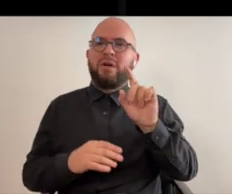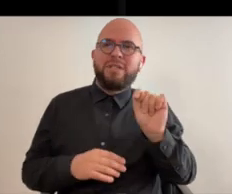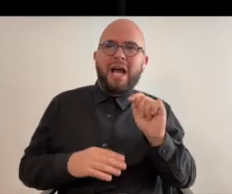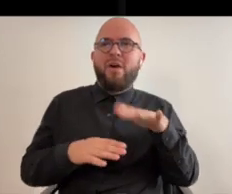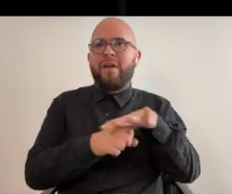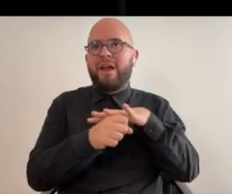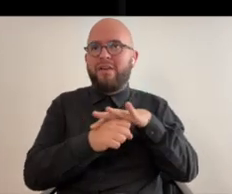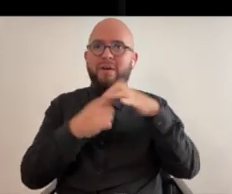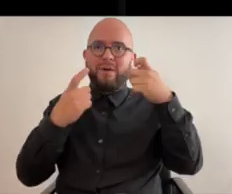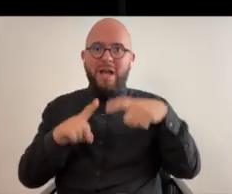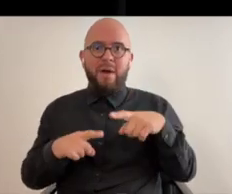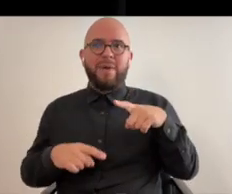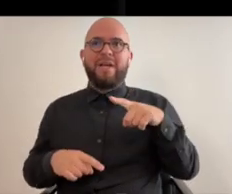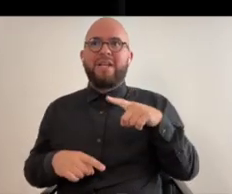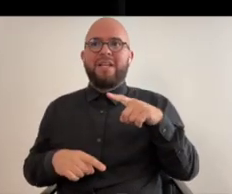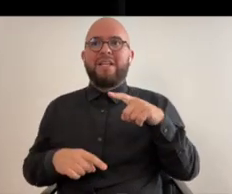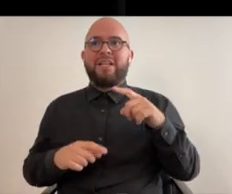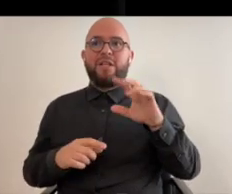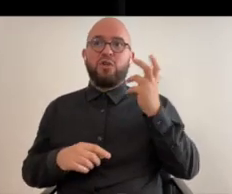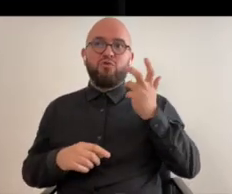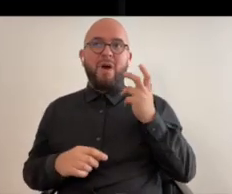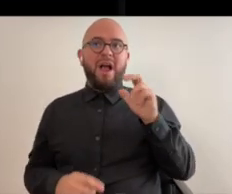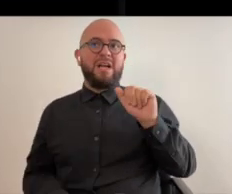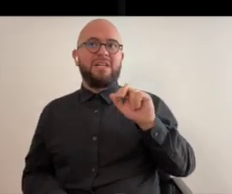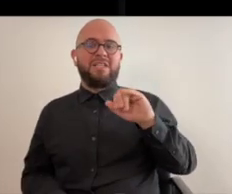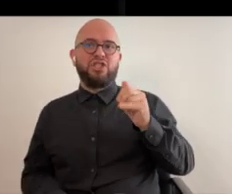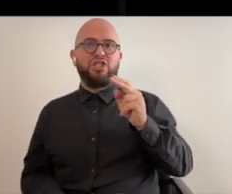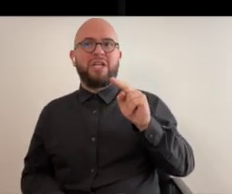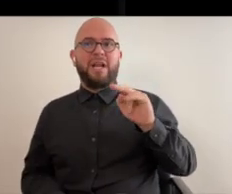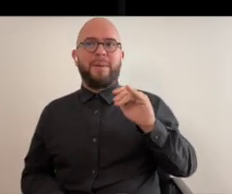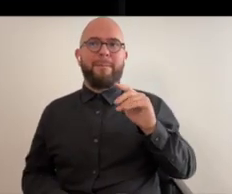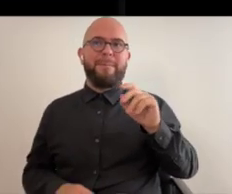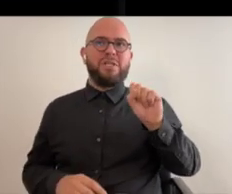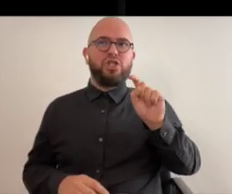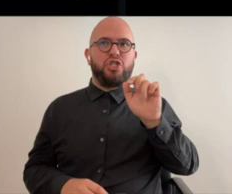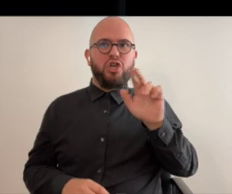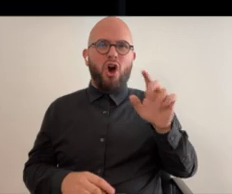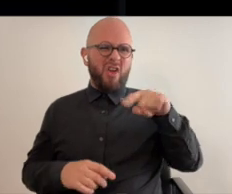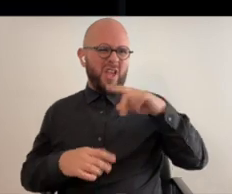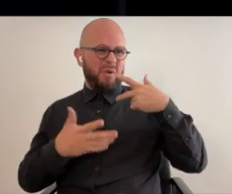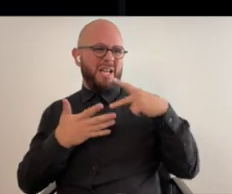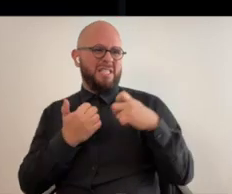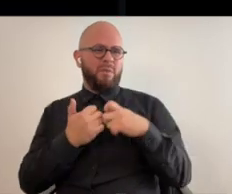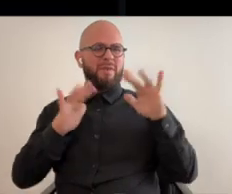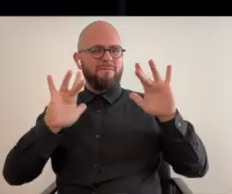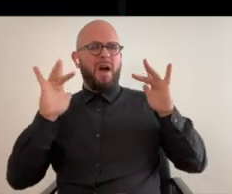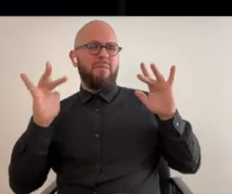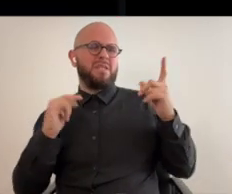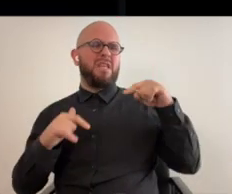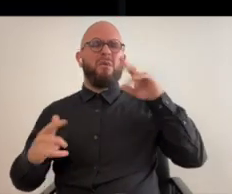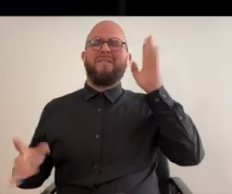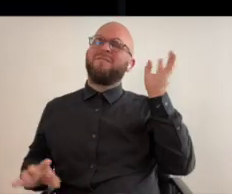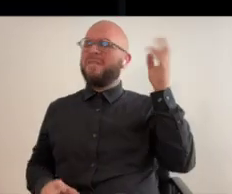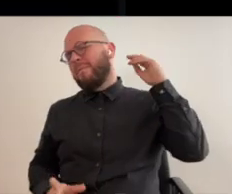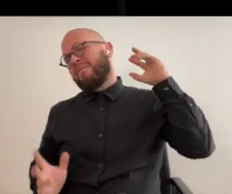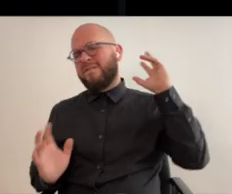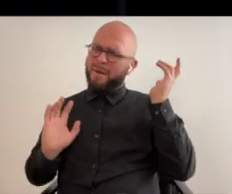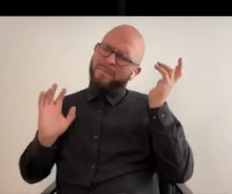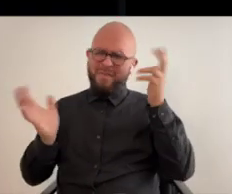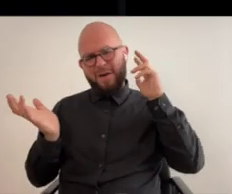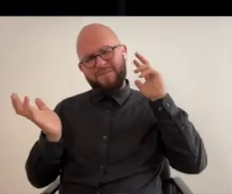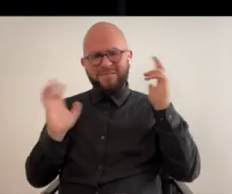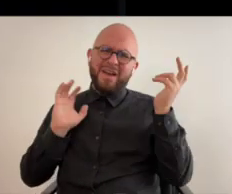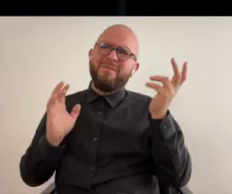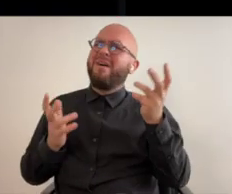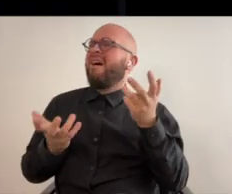downtown old town area drag performer jennep star they were just dancing with